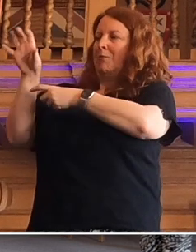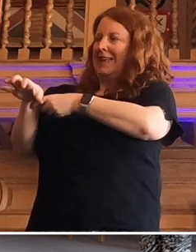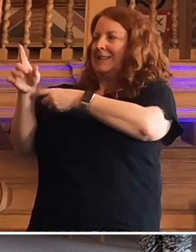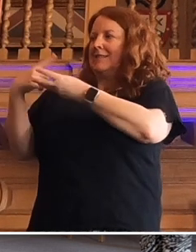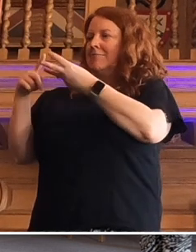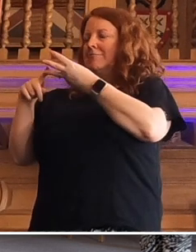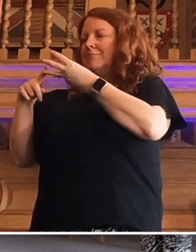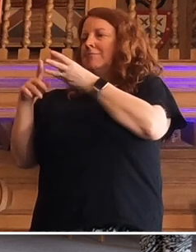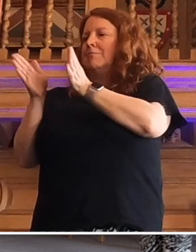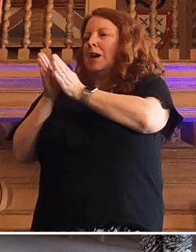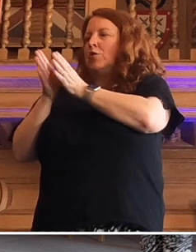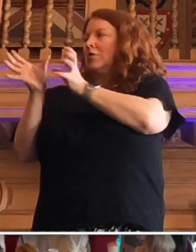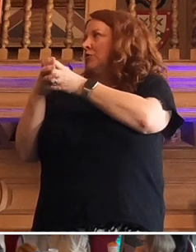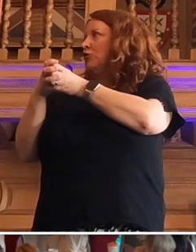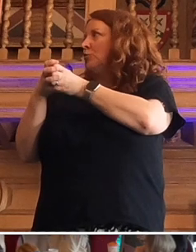minority groups.